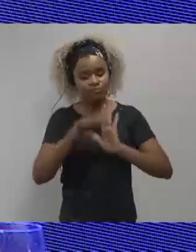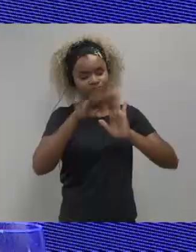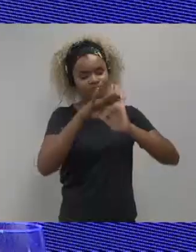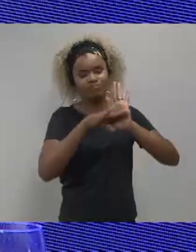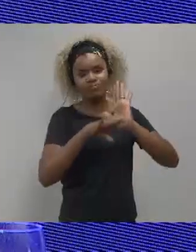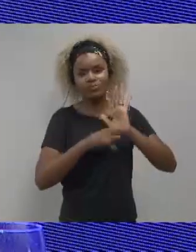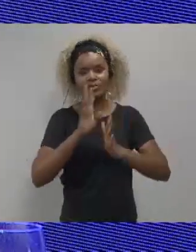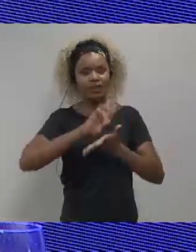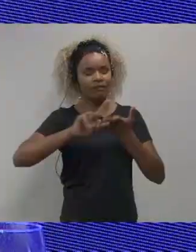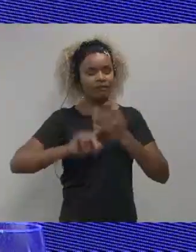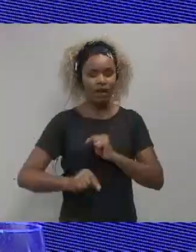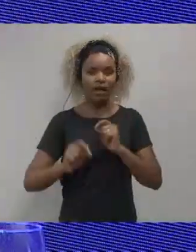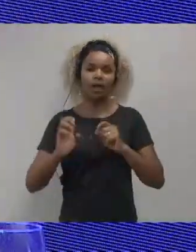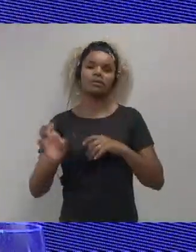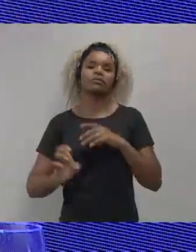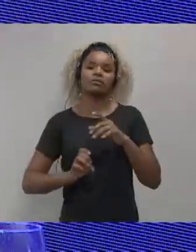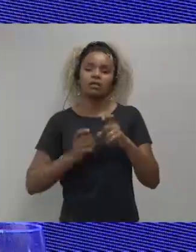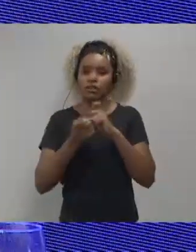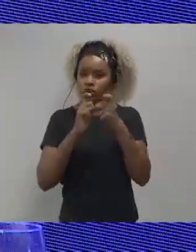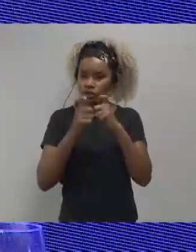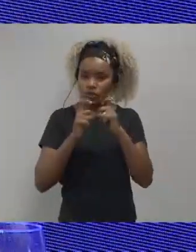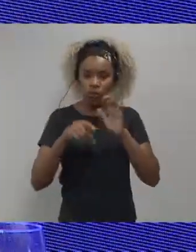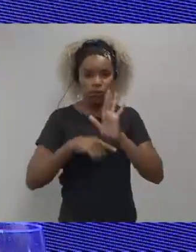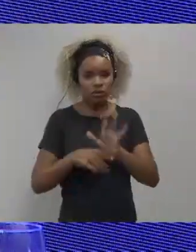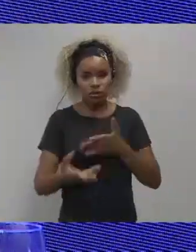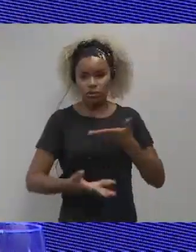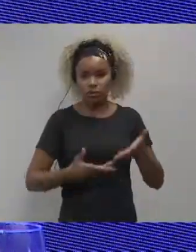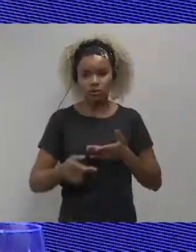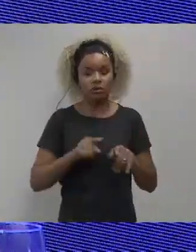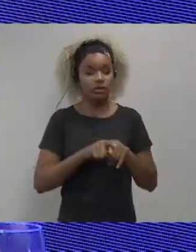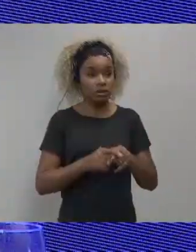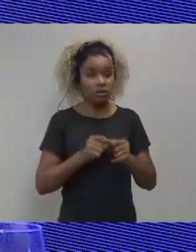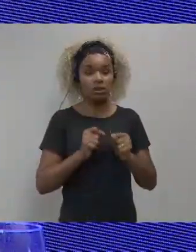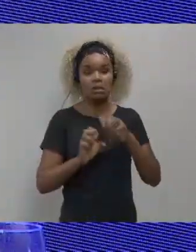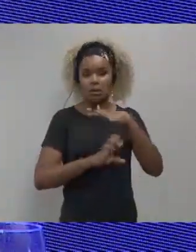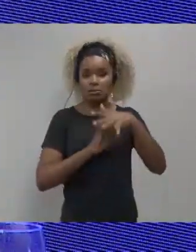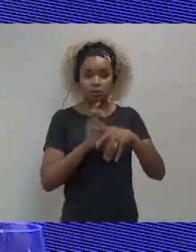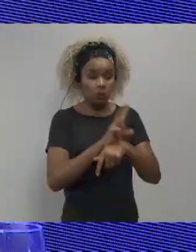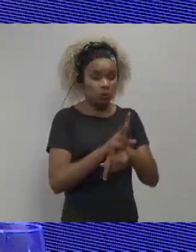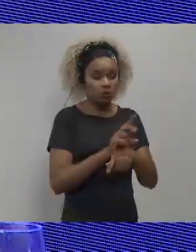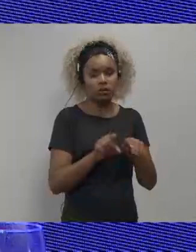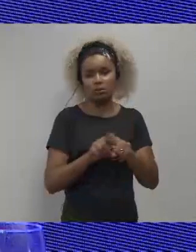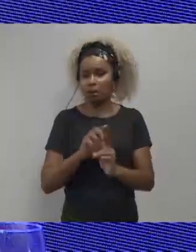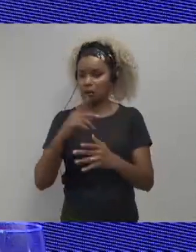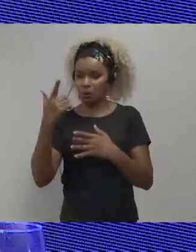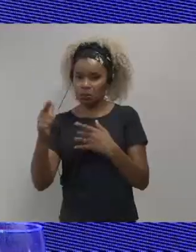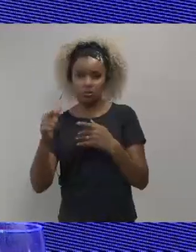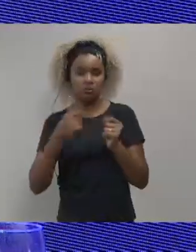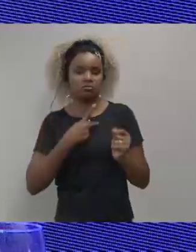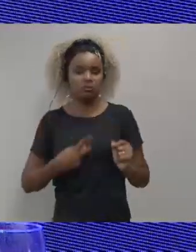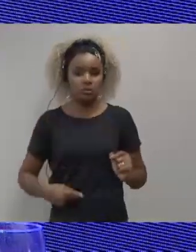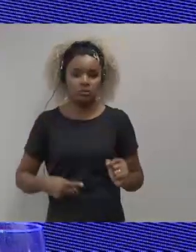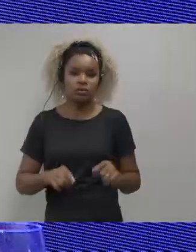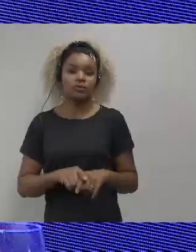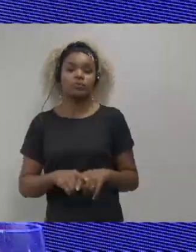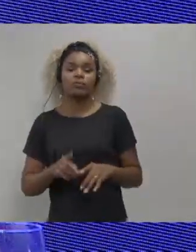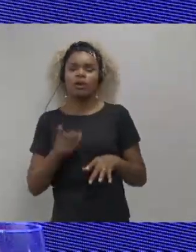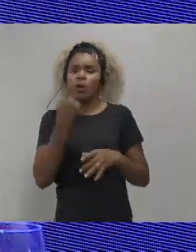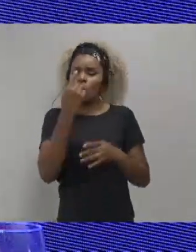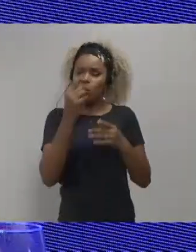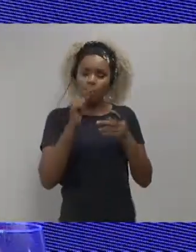the Institute applied a survey for controlled bodies or non-controlled bodies.